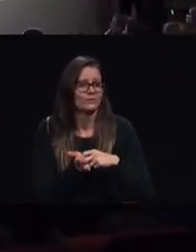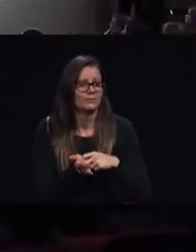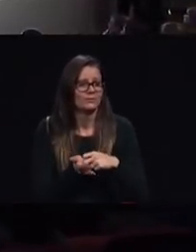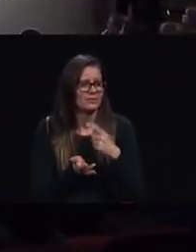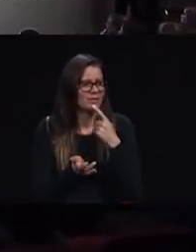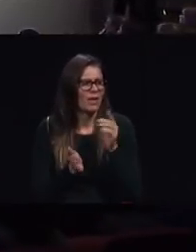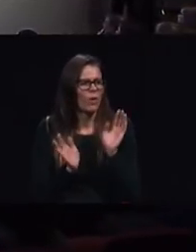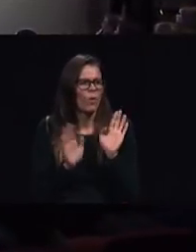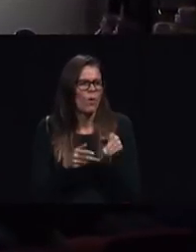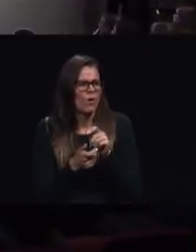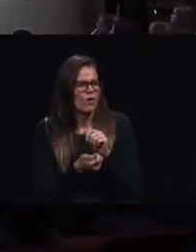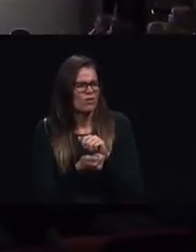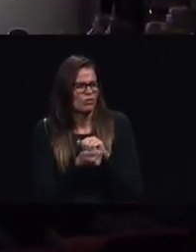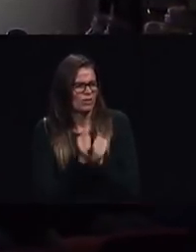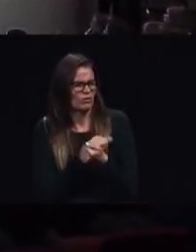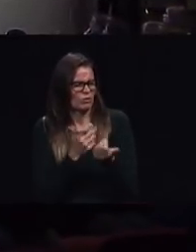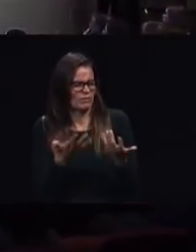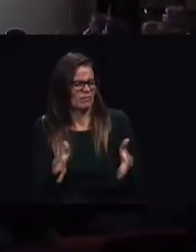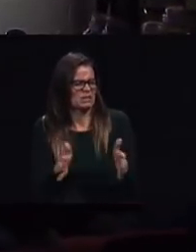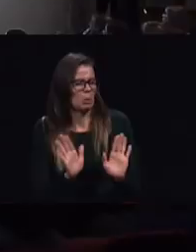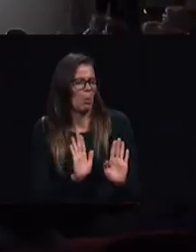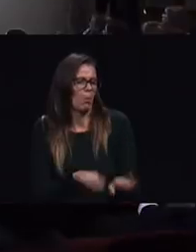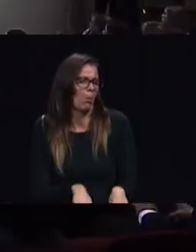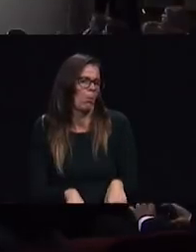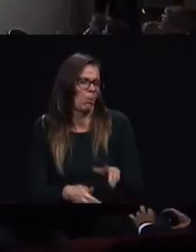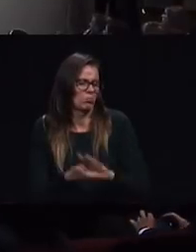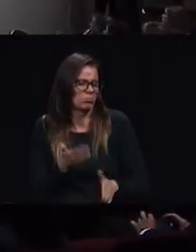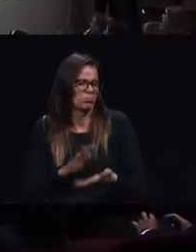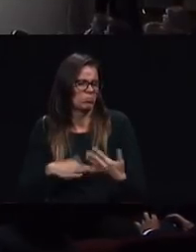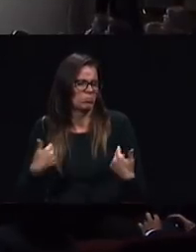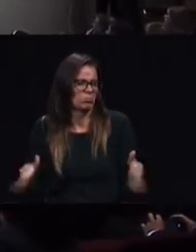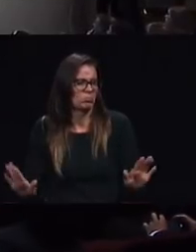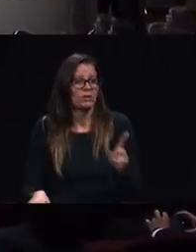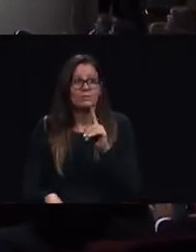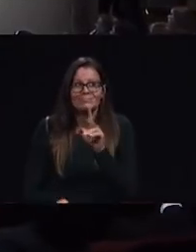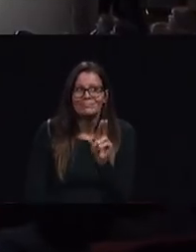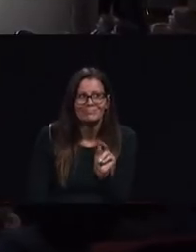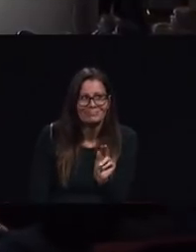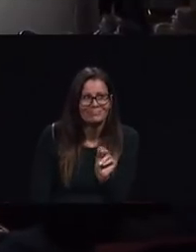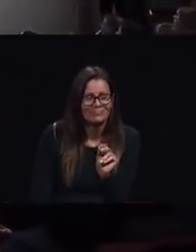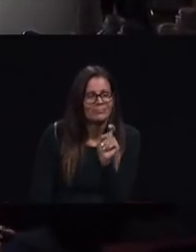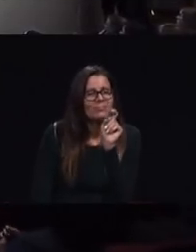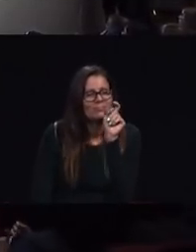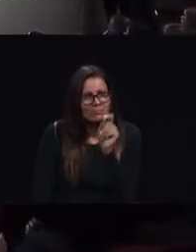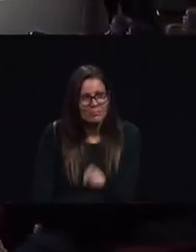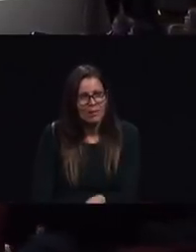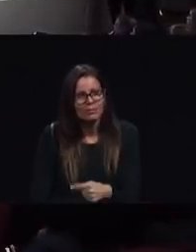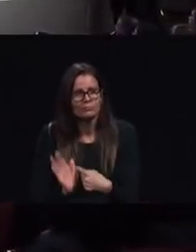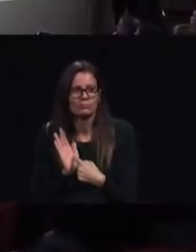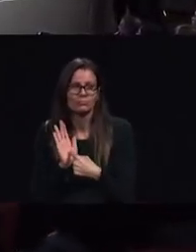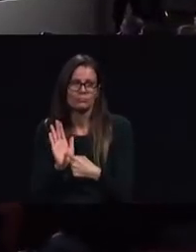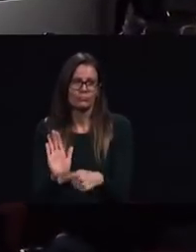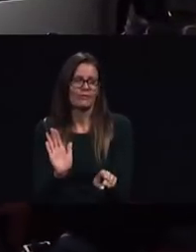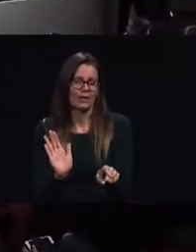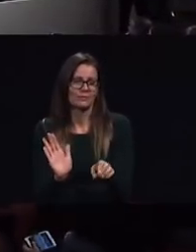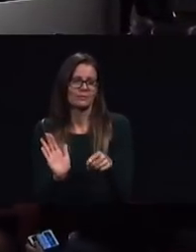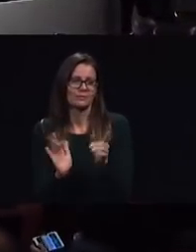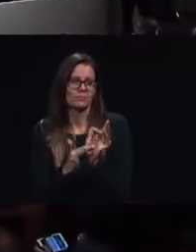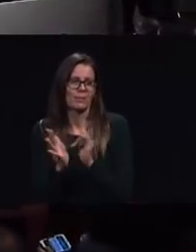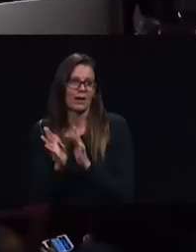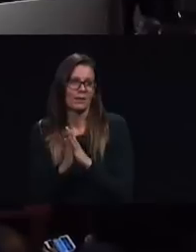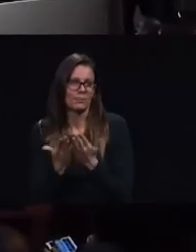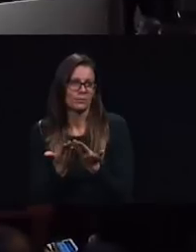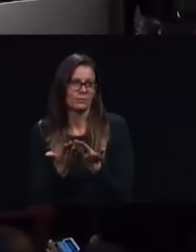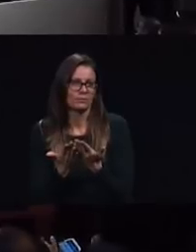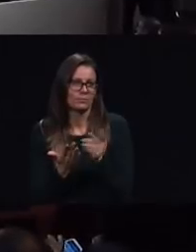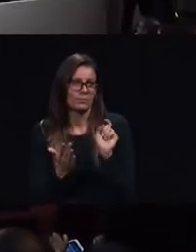let us raise the biblical banner high and realize that seventh day adventists may be the last major